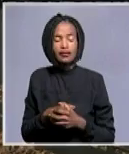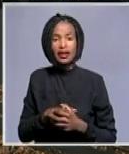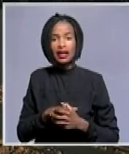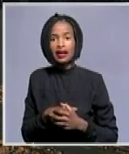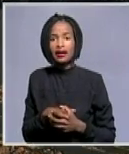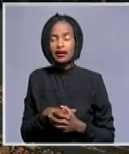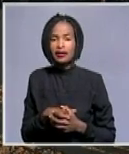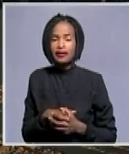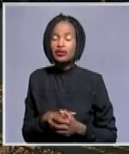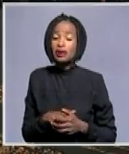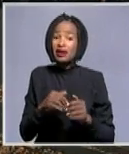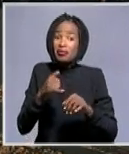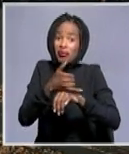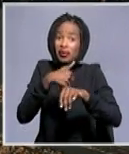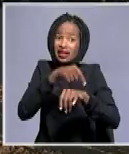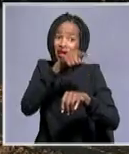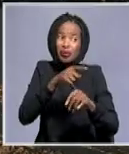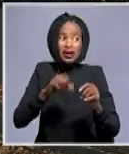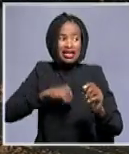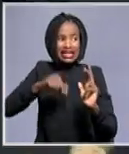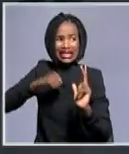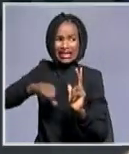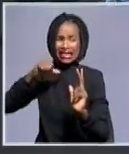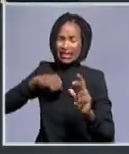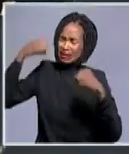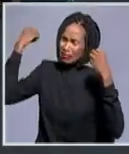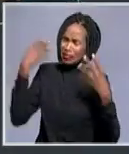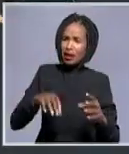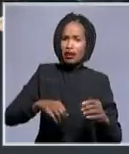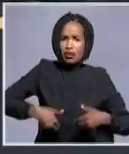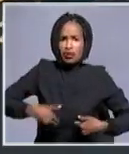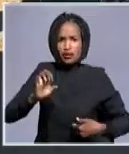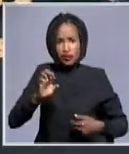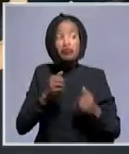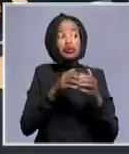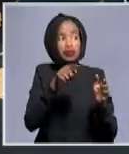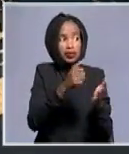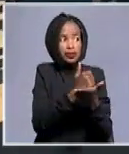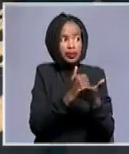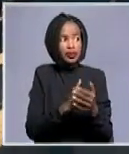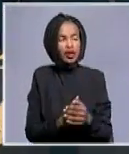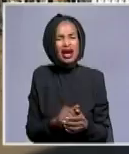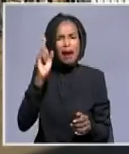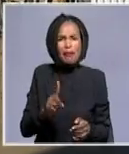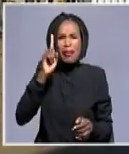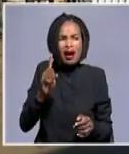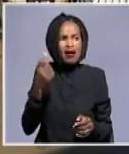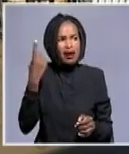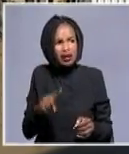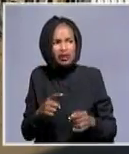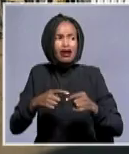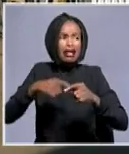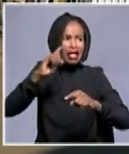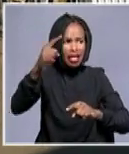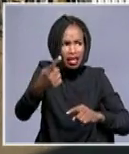to kick-start at the campaign in the informal settlement, Jonas. Now Blanche, do you think that this will be a one-off thing or do you